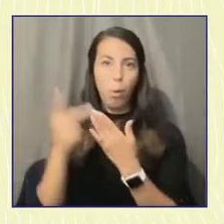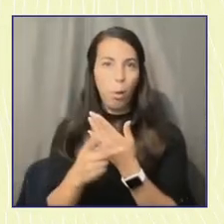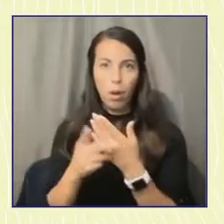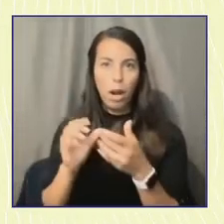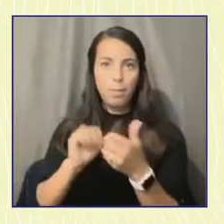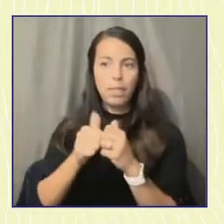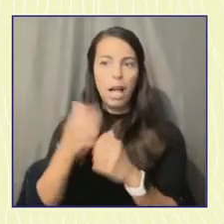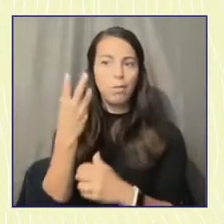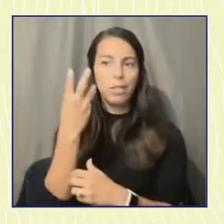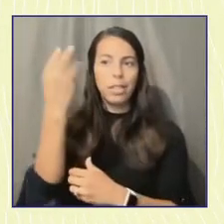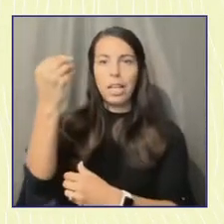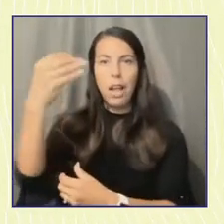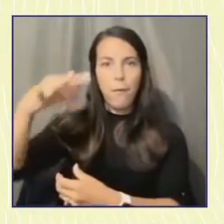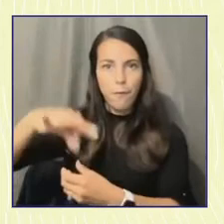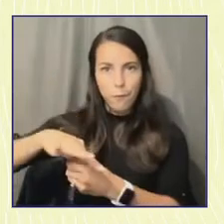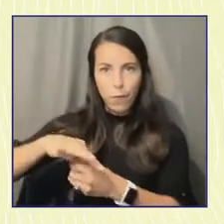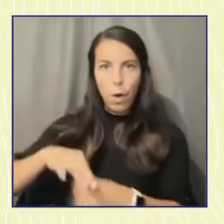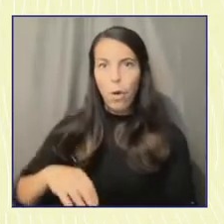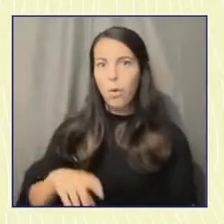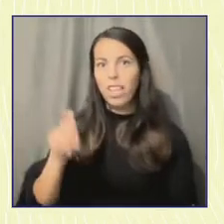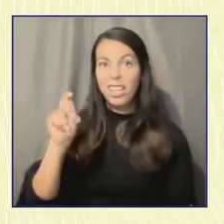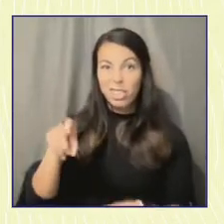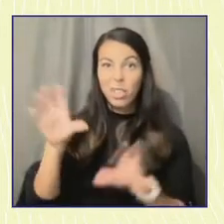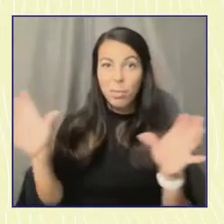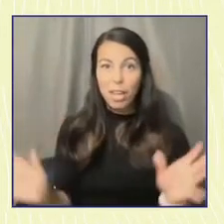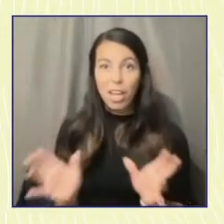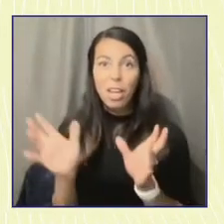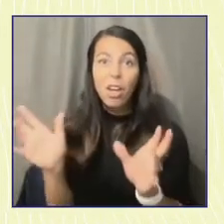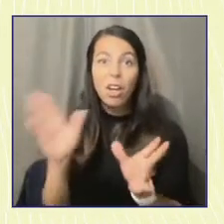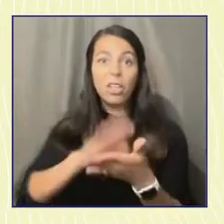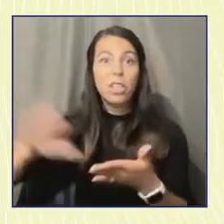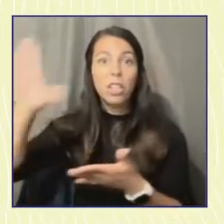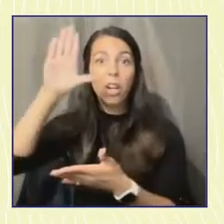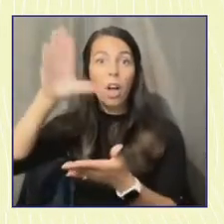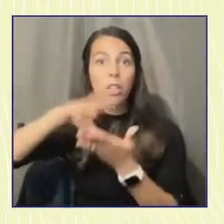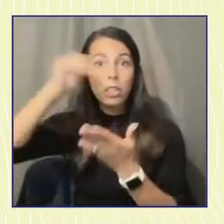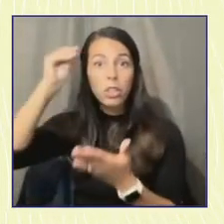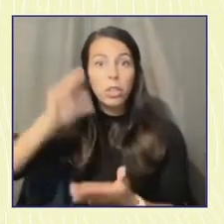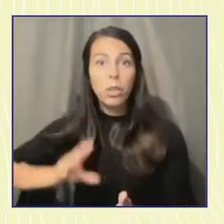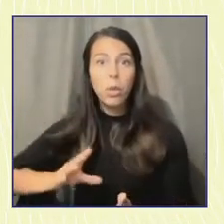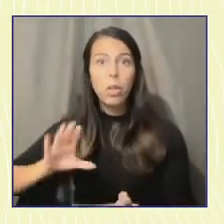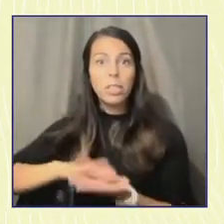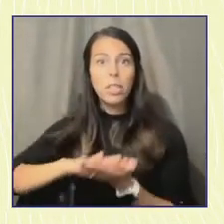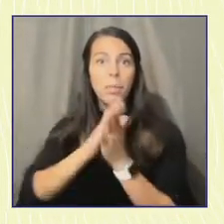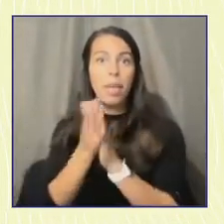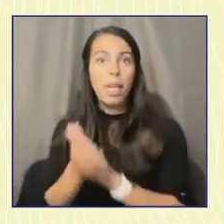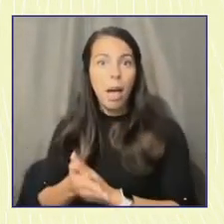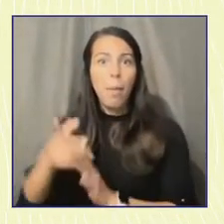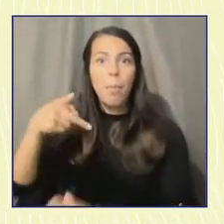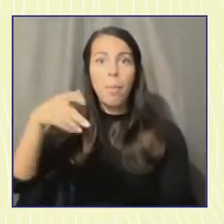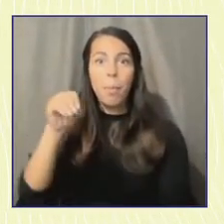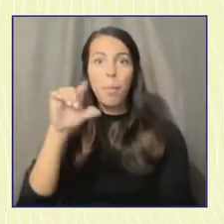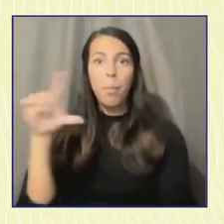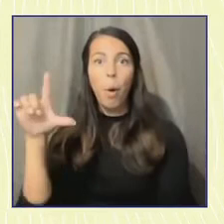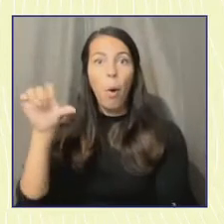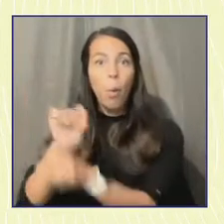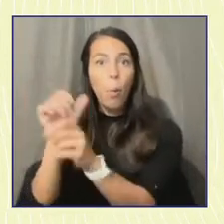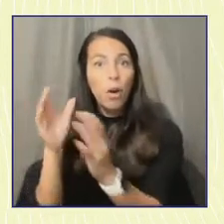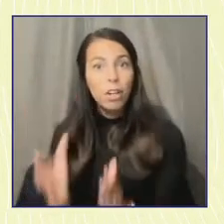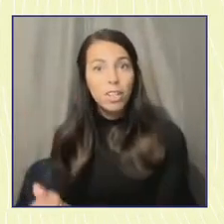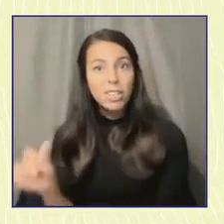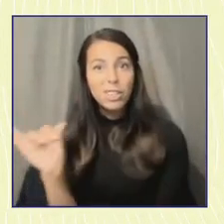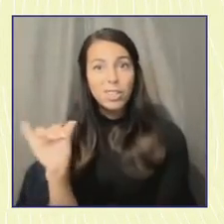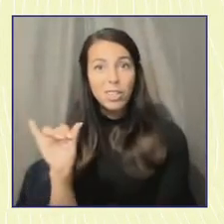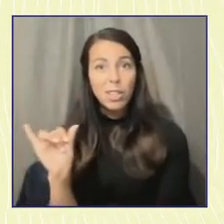encouraging college students to become poll workers. This is really, really important. We have an entire